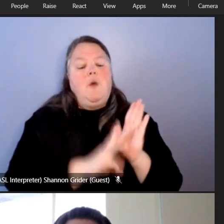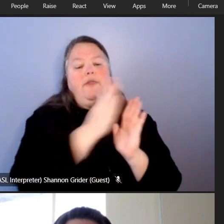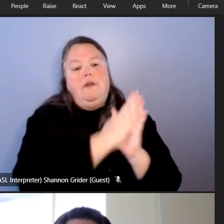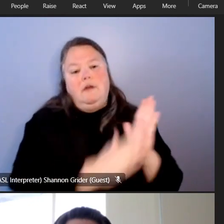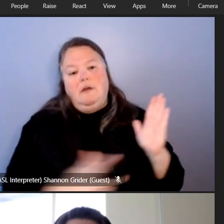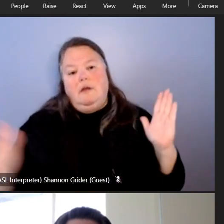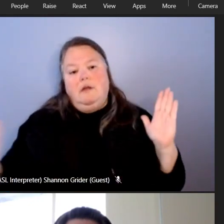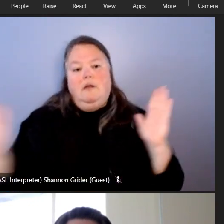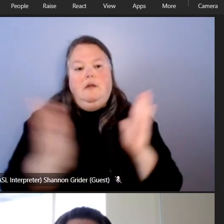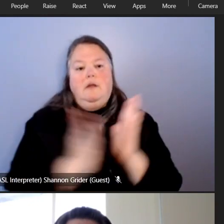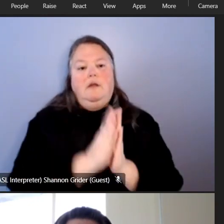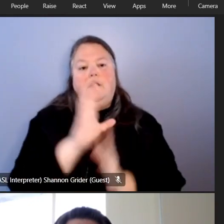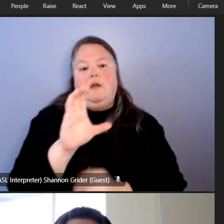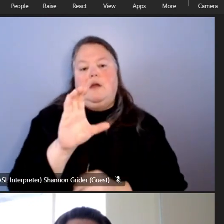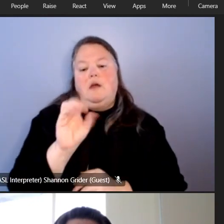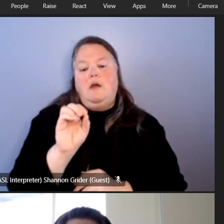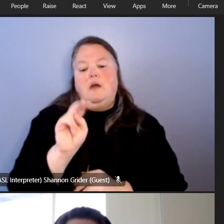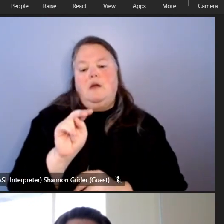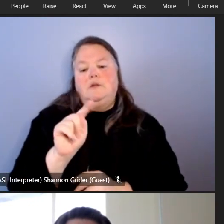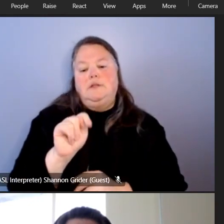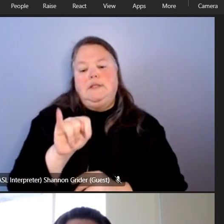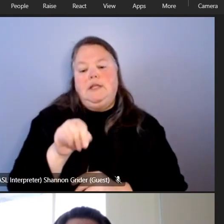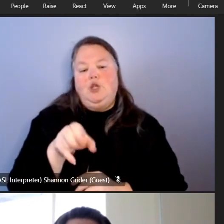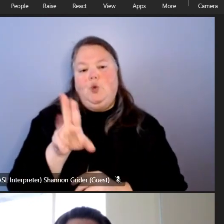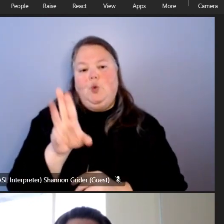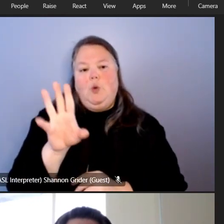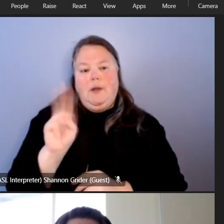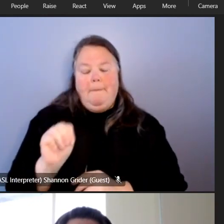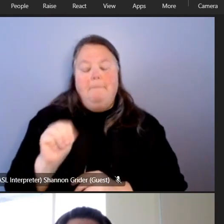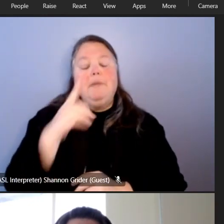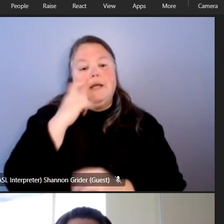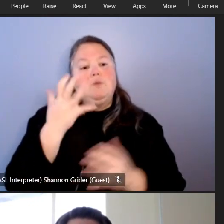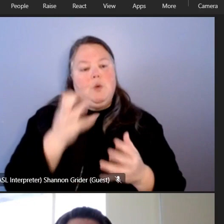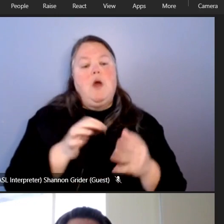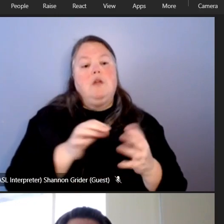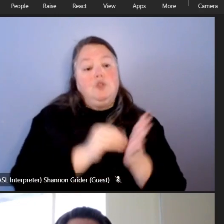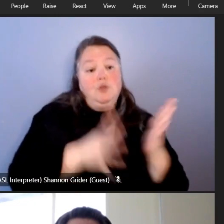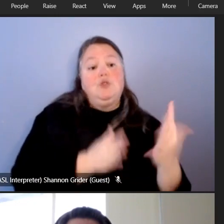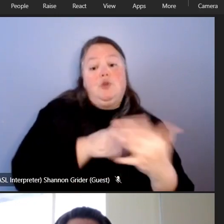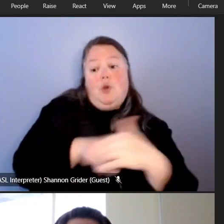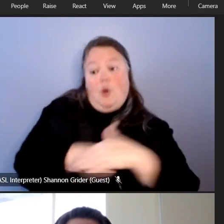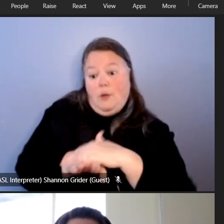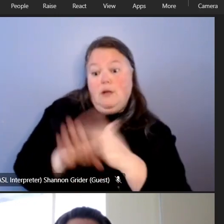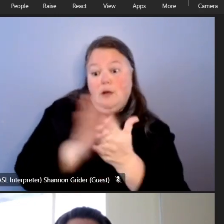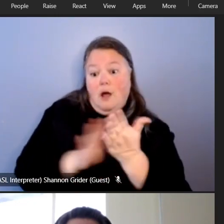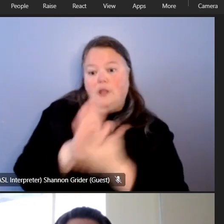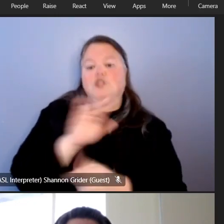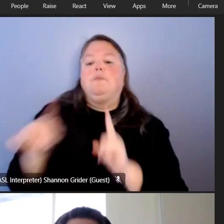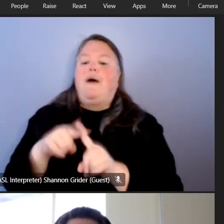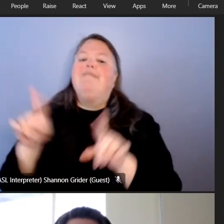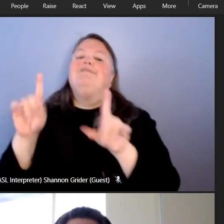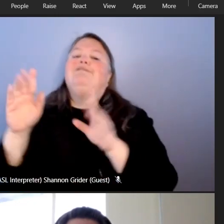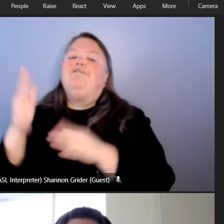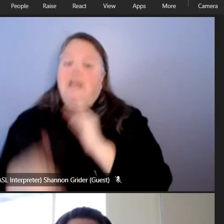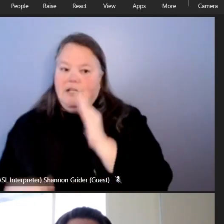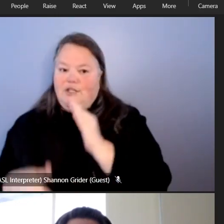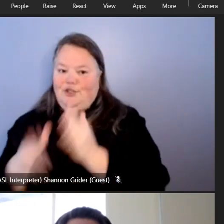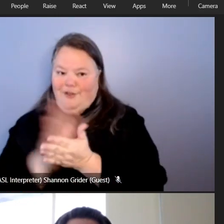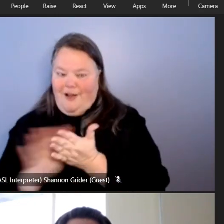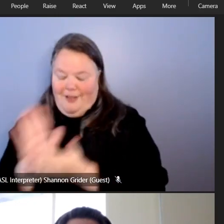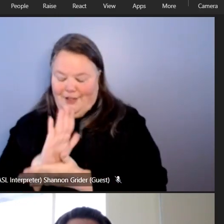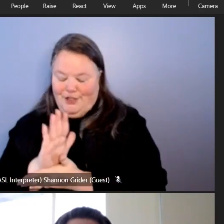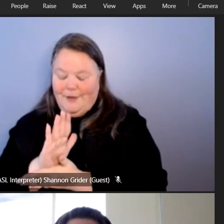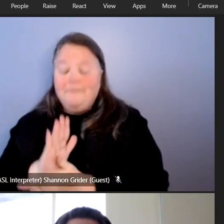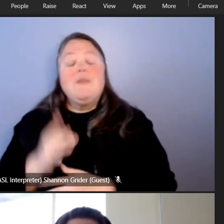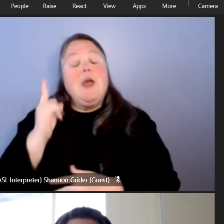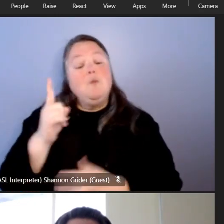into and through higher education experiences and one of the major focus areas with that effort has been the